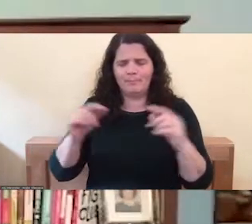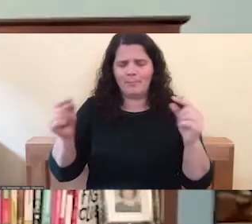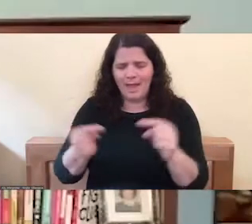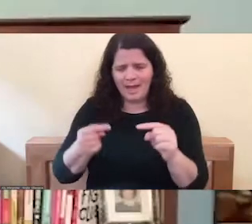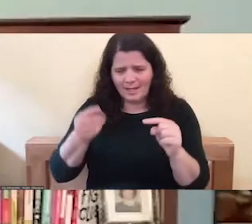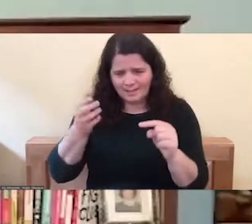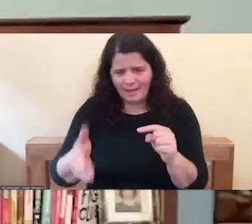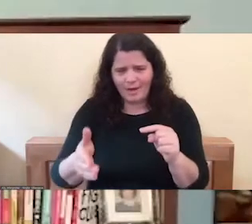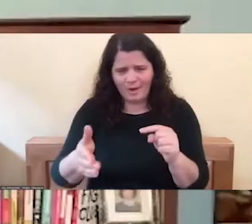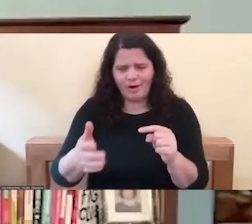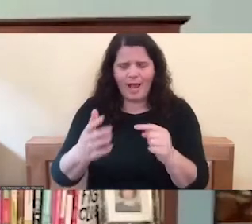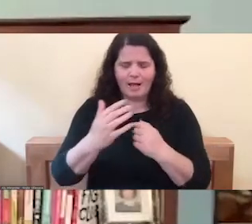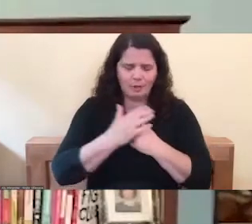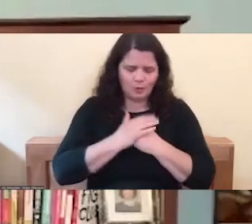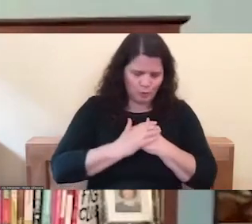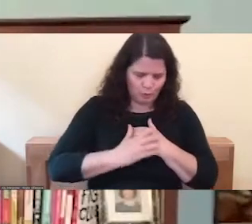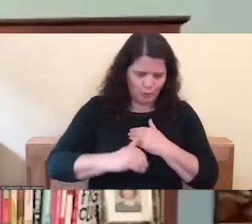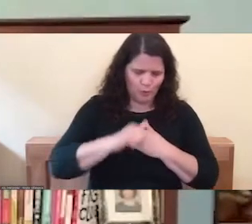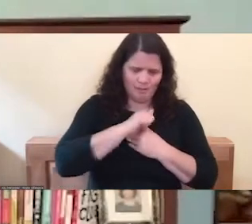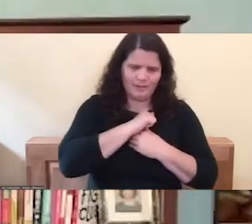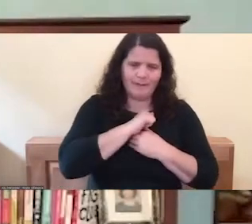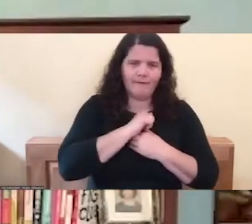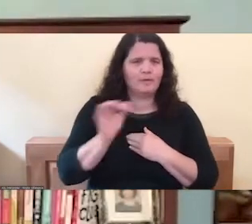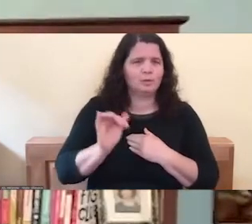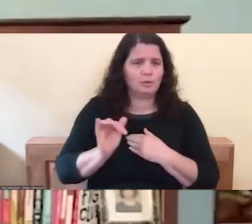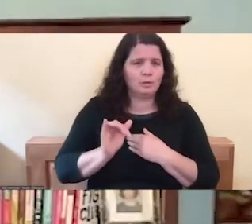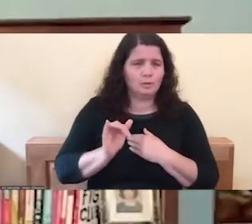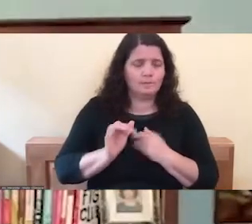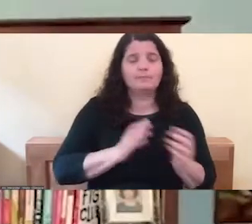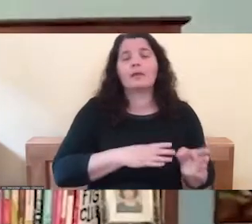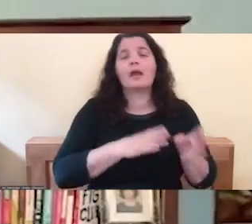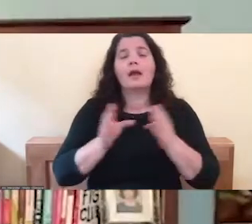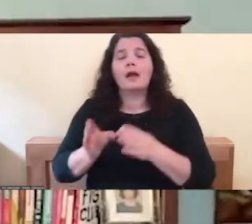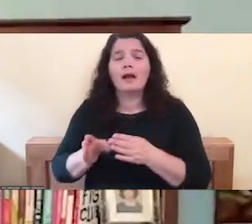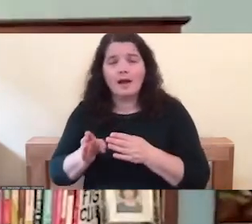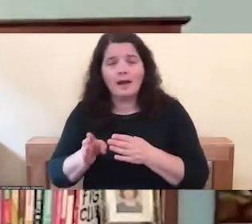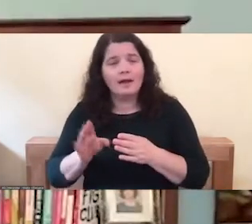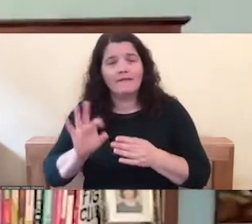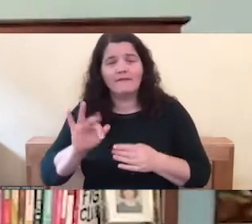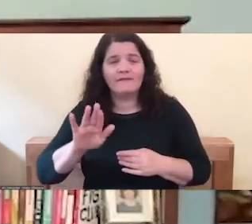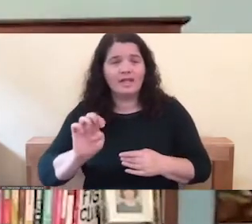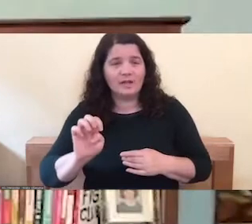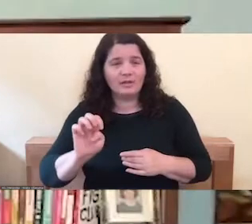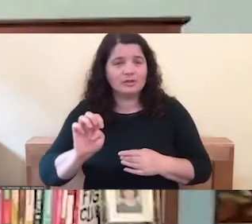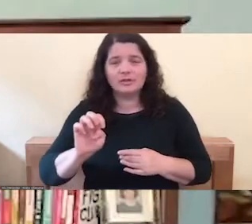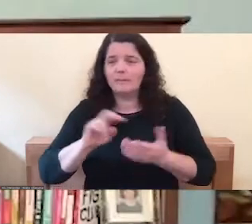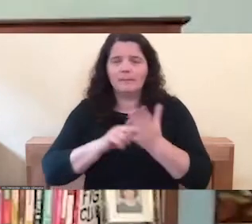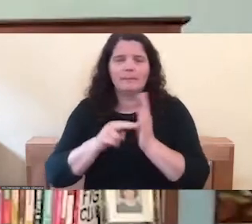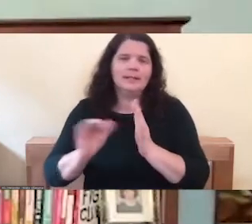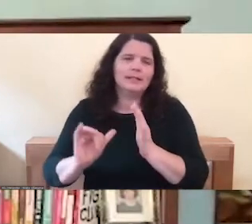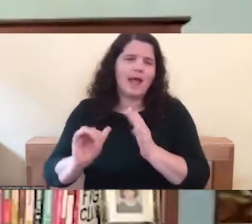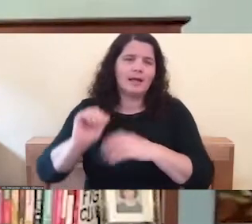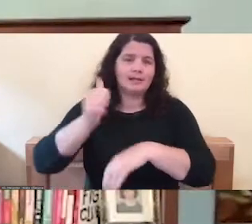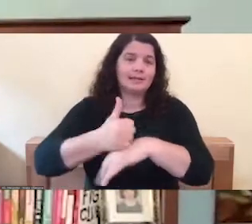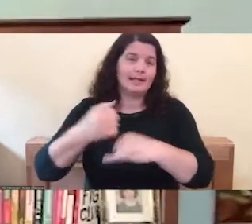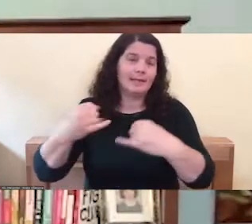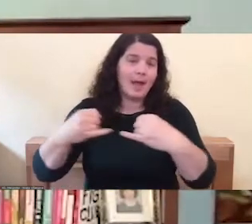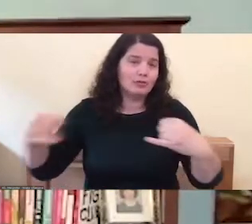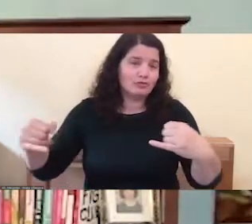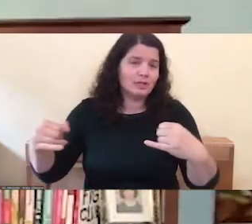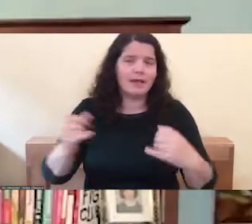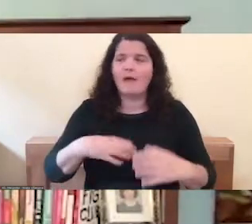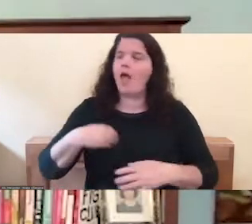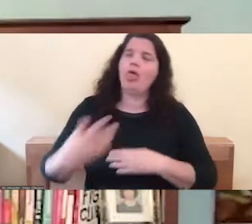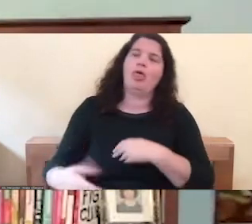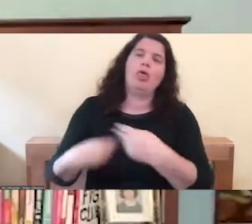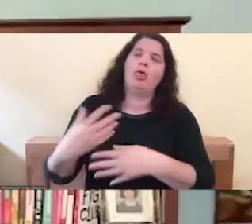here for you. And then the fear of self-compassion is also things like drawing boundaries. You know, if we just give and give and